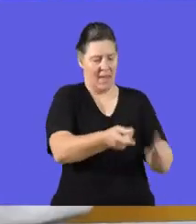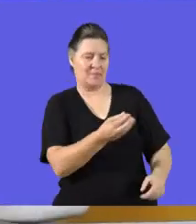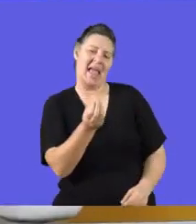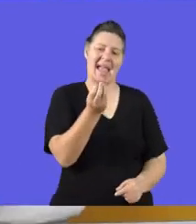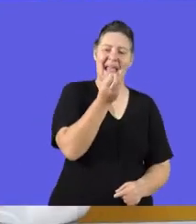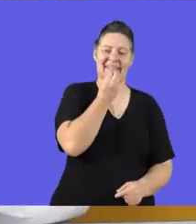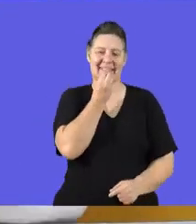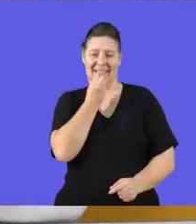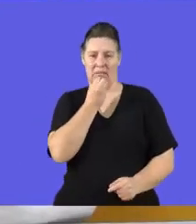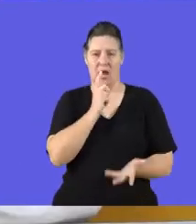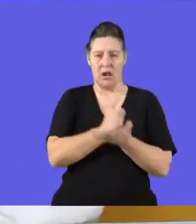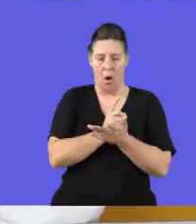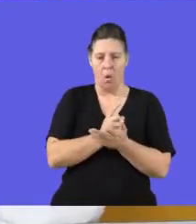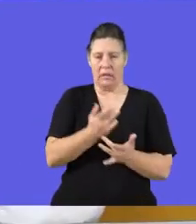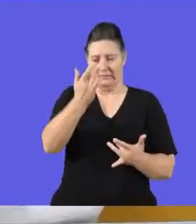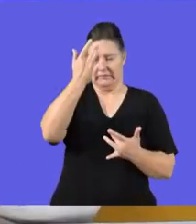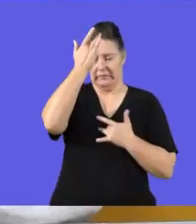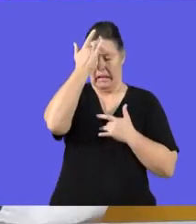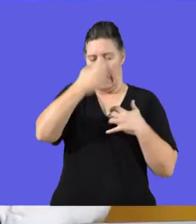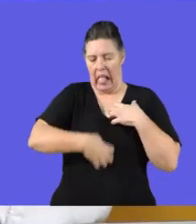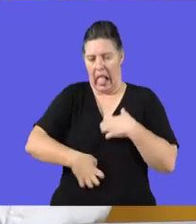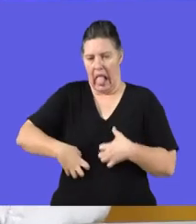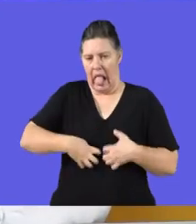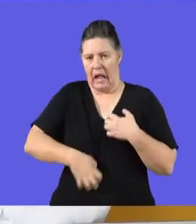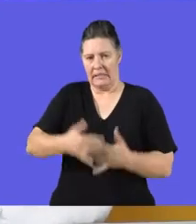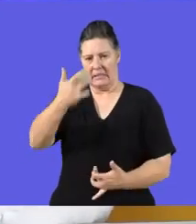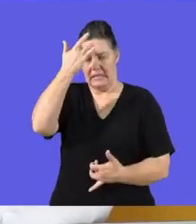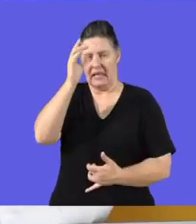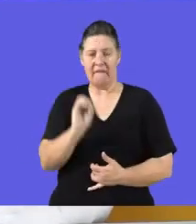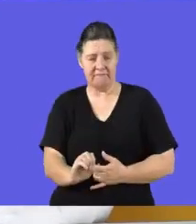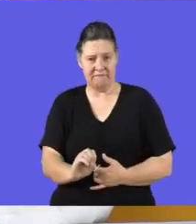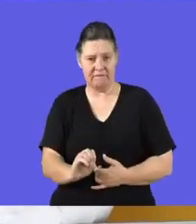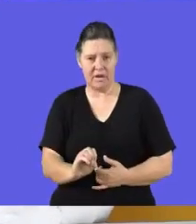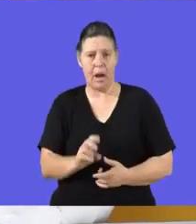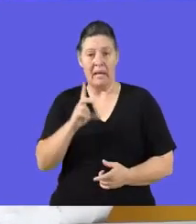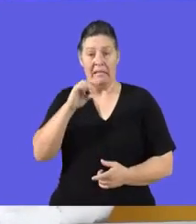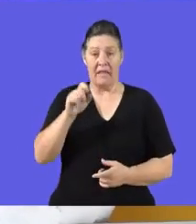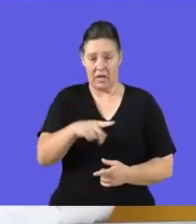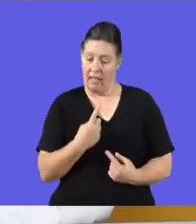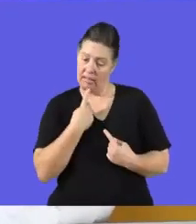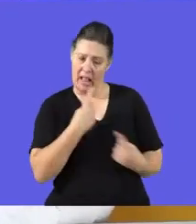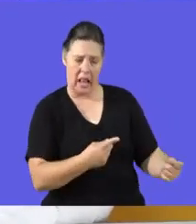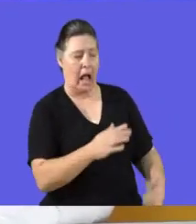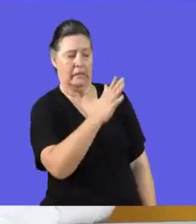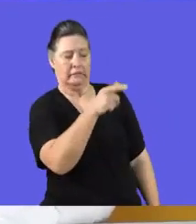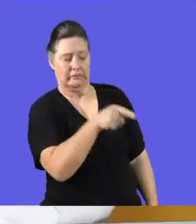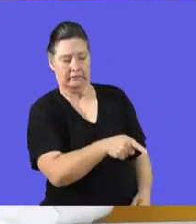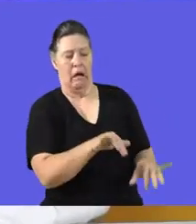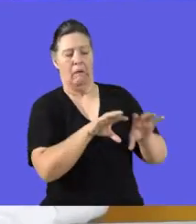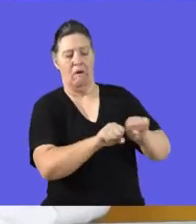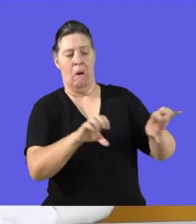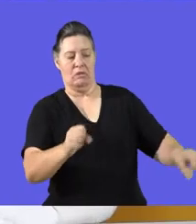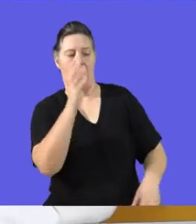And the customers who bought the goods and consumed the goods are now sick. But now David has decided not to be